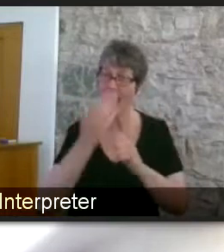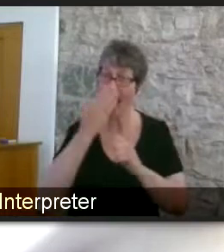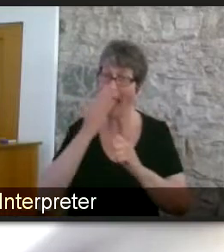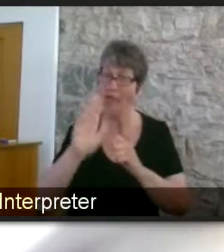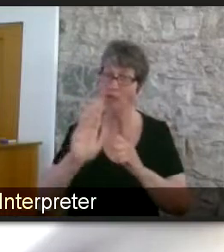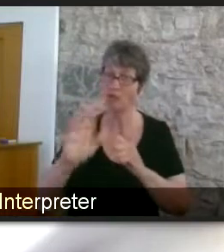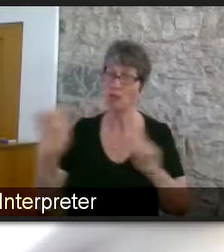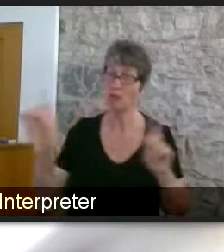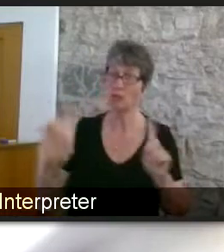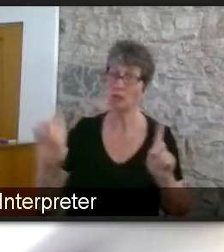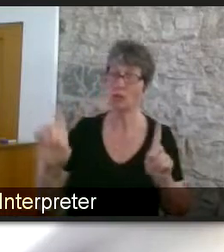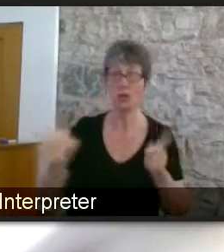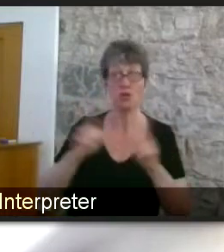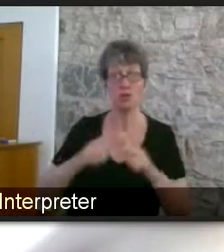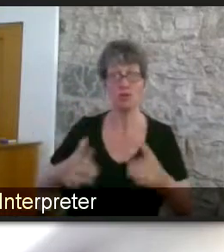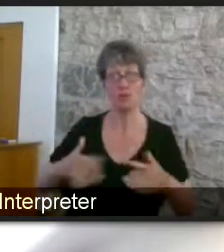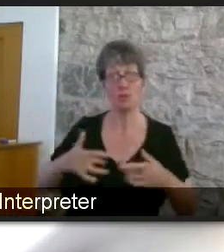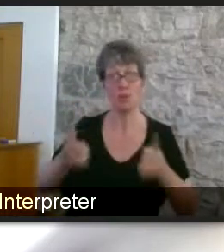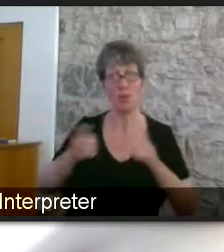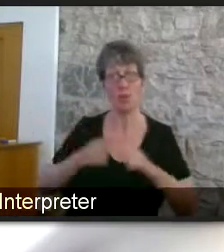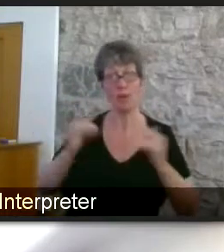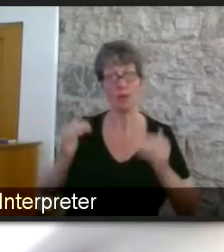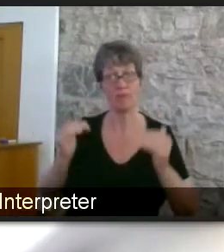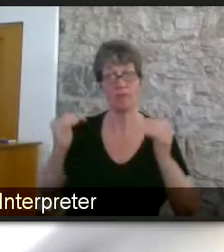of how the public sees this this issue